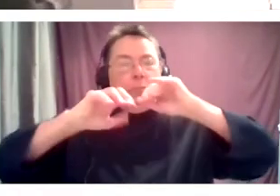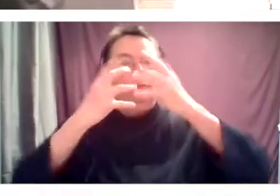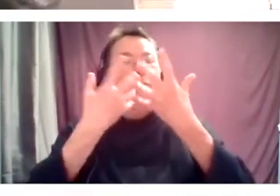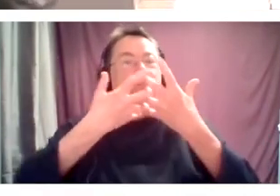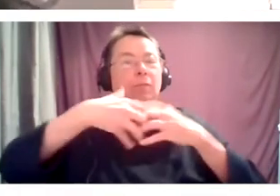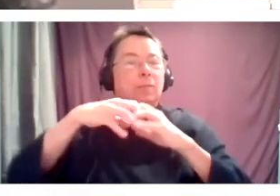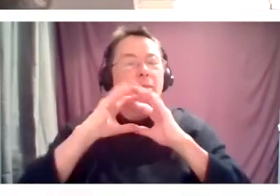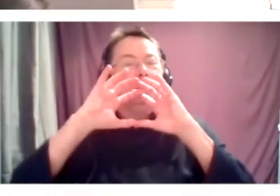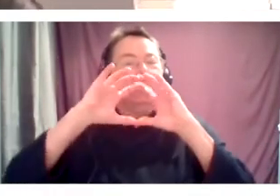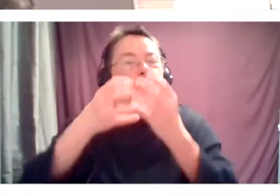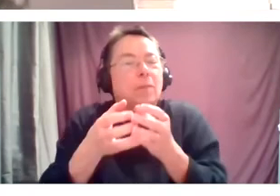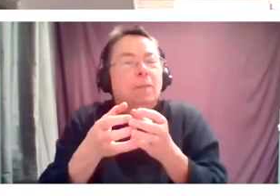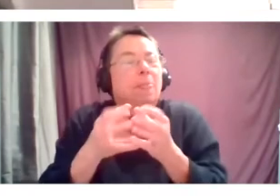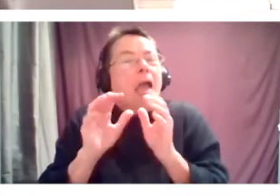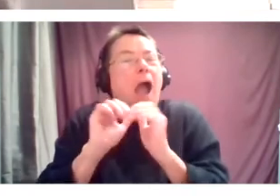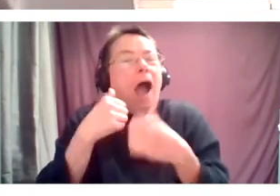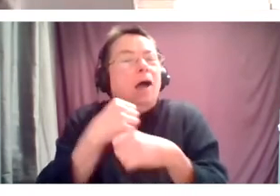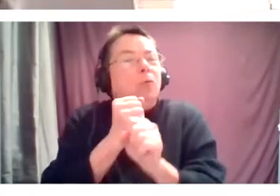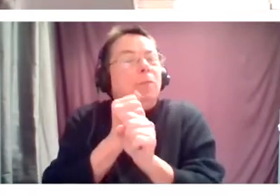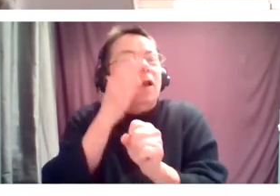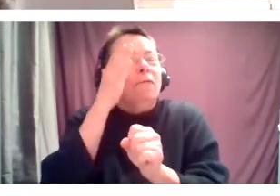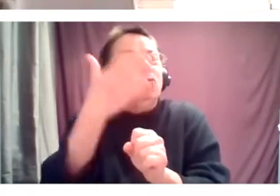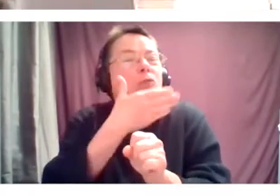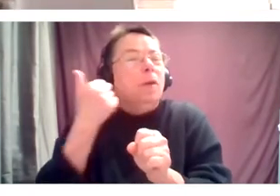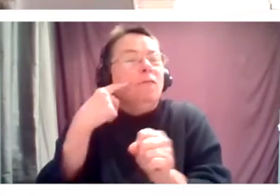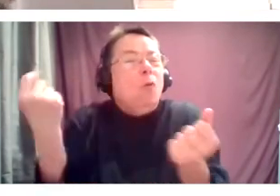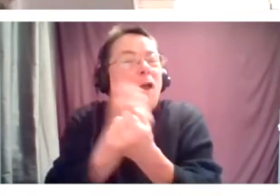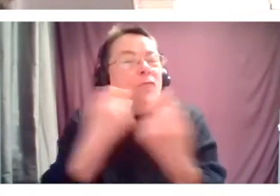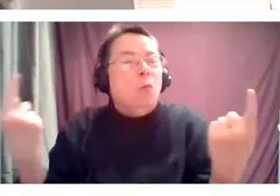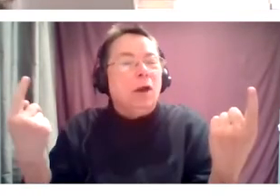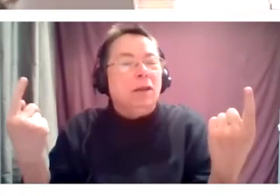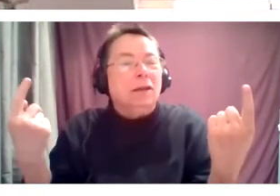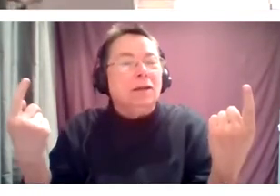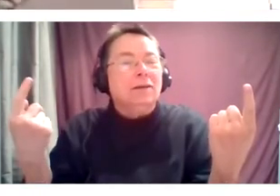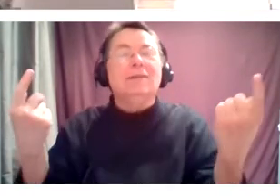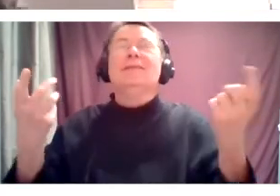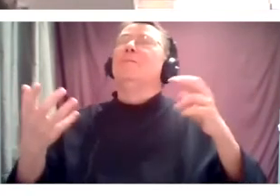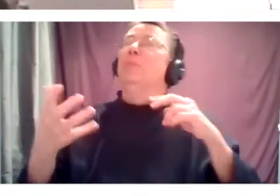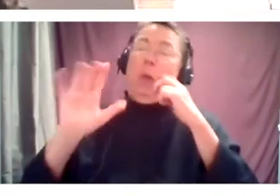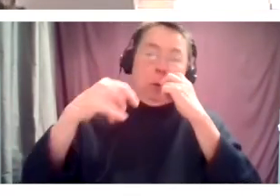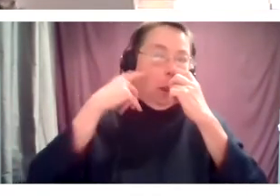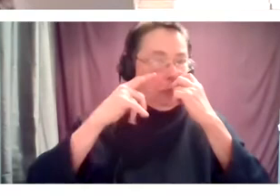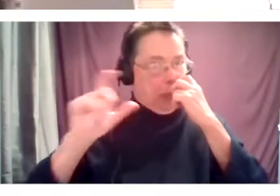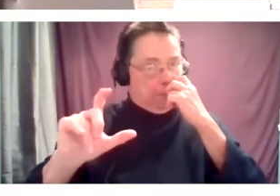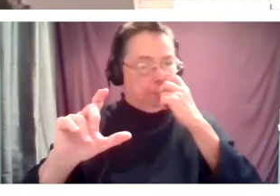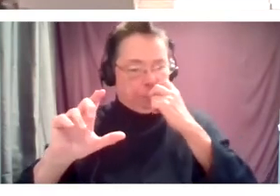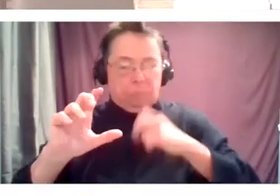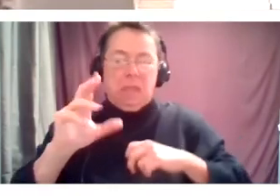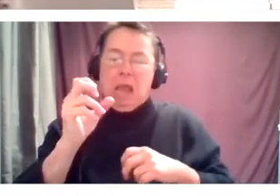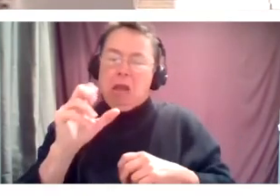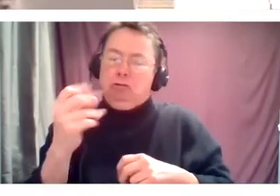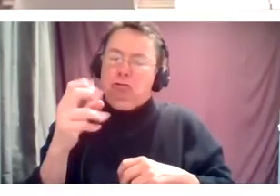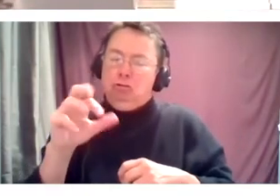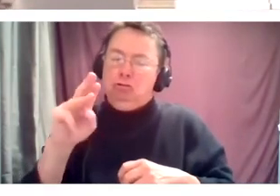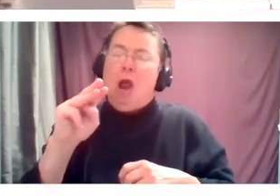make the future better for all of us? Um, and so I think, right, Sharmie, to your point, it's not just about come to our